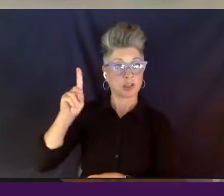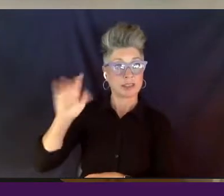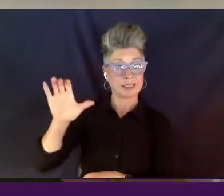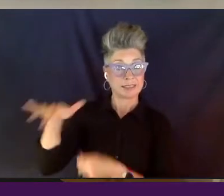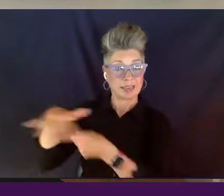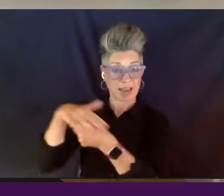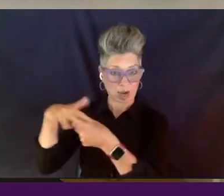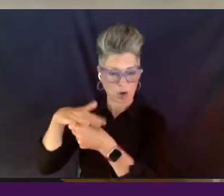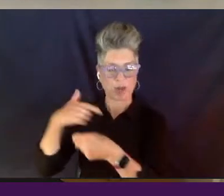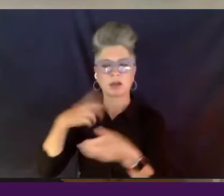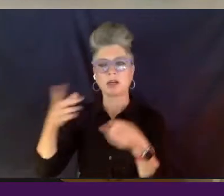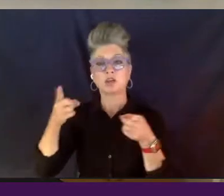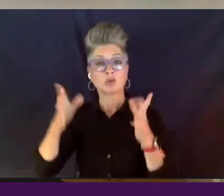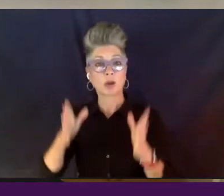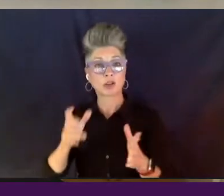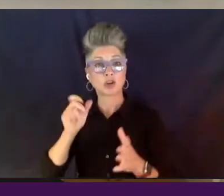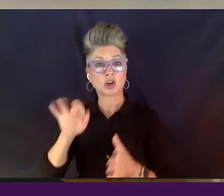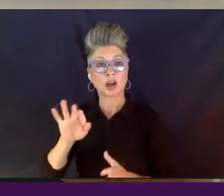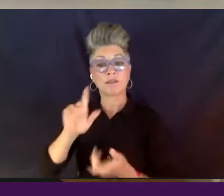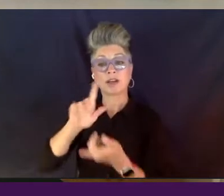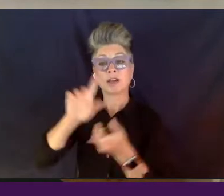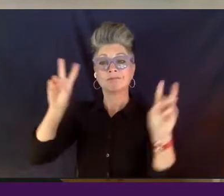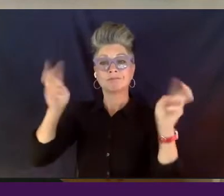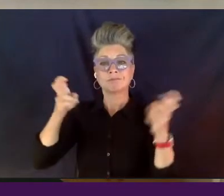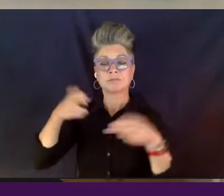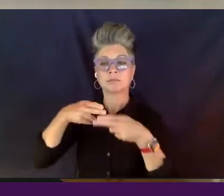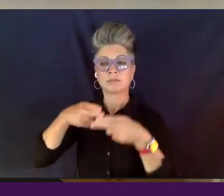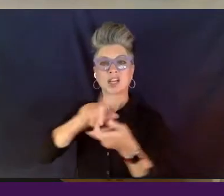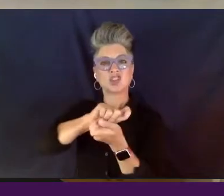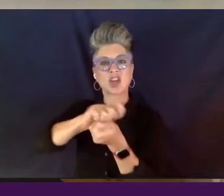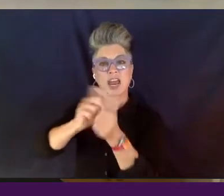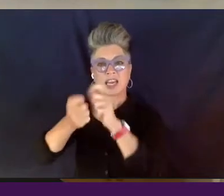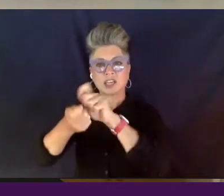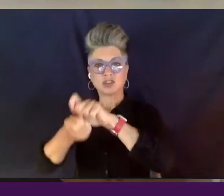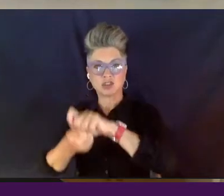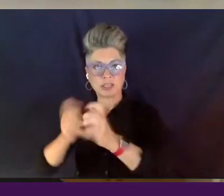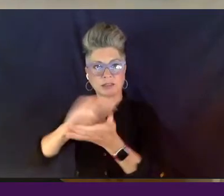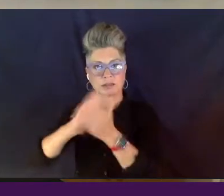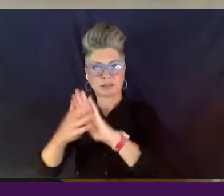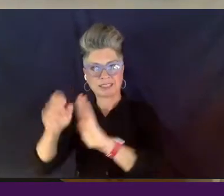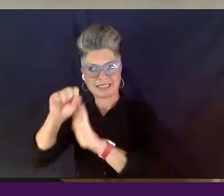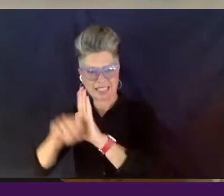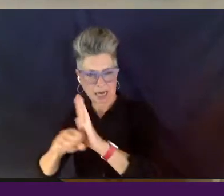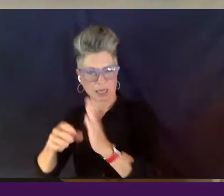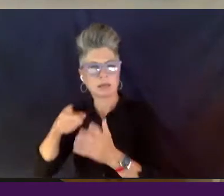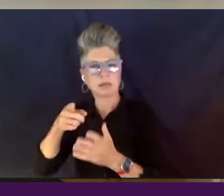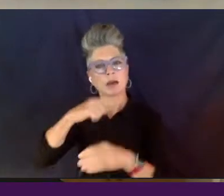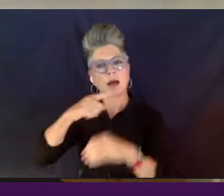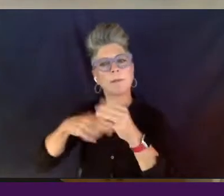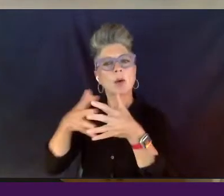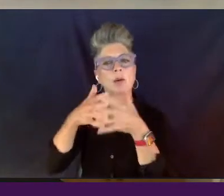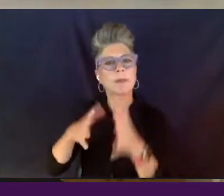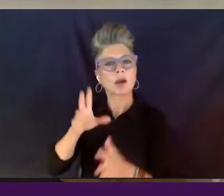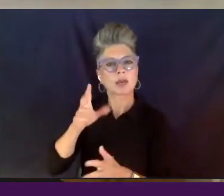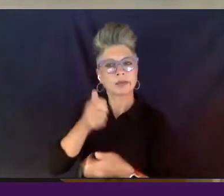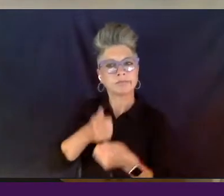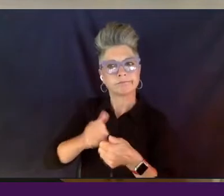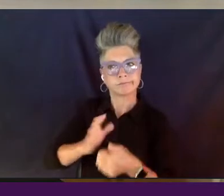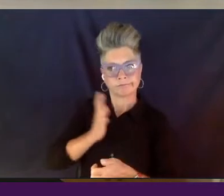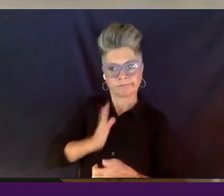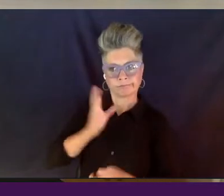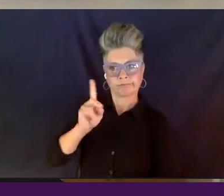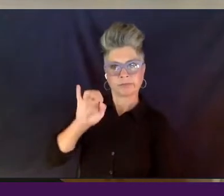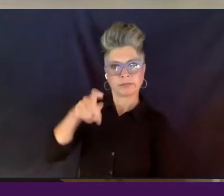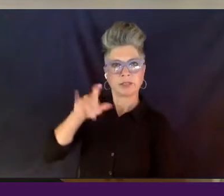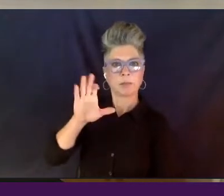Director of Changing State, which is an historical documentary about African-American diplomats that worked with the State Department